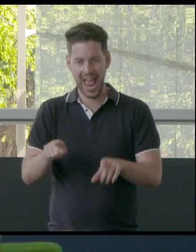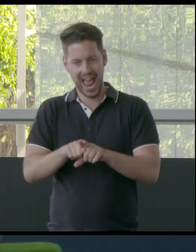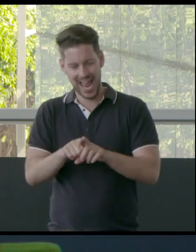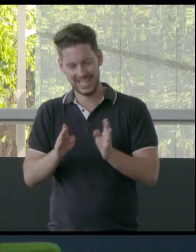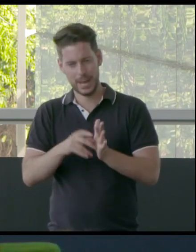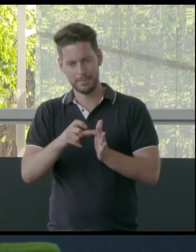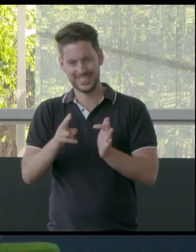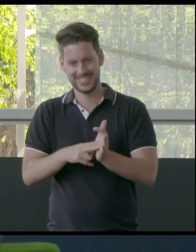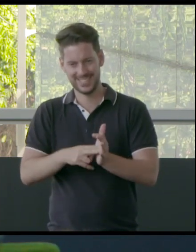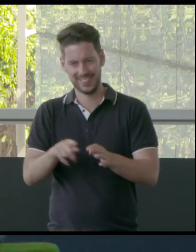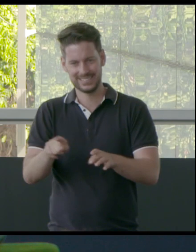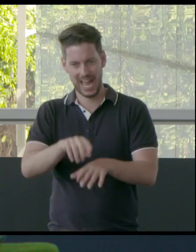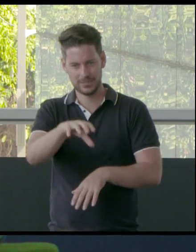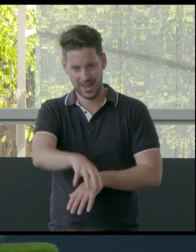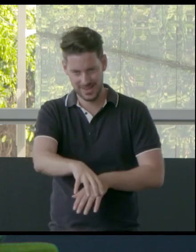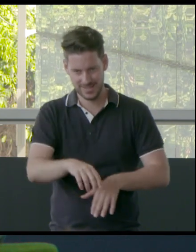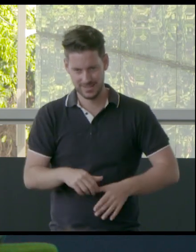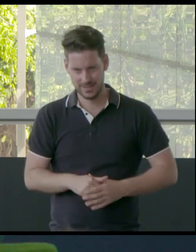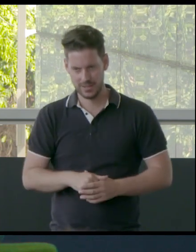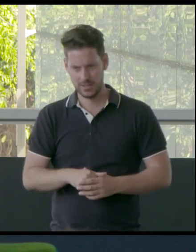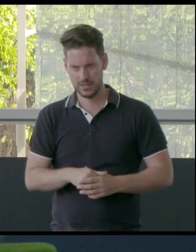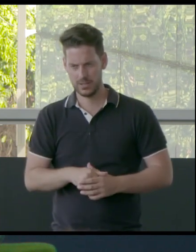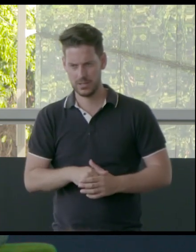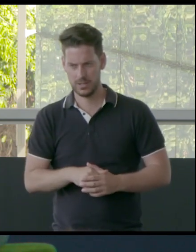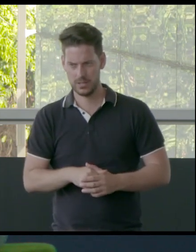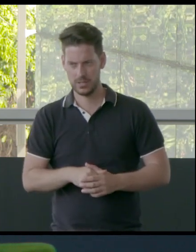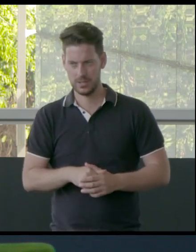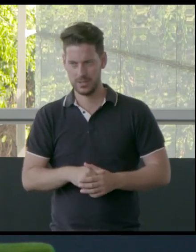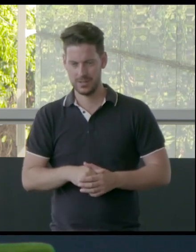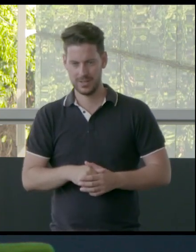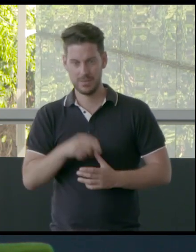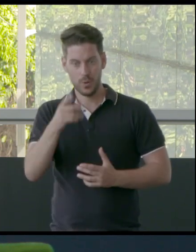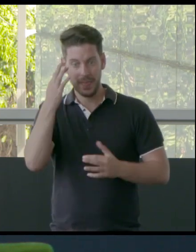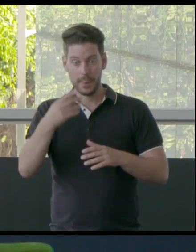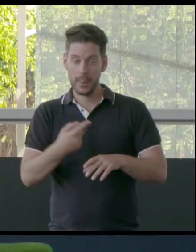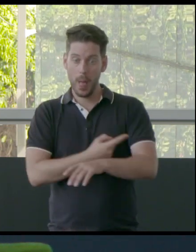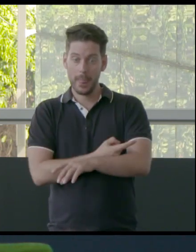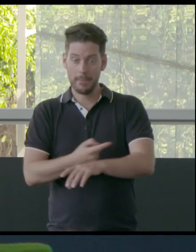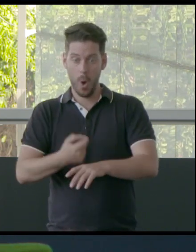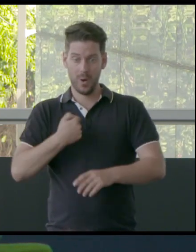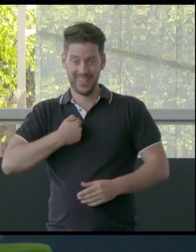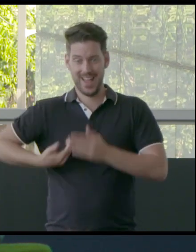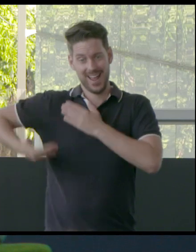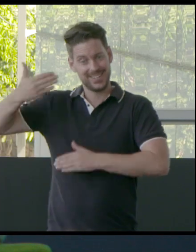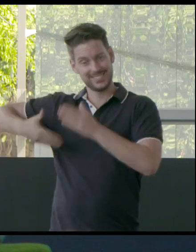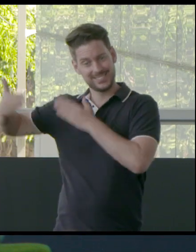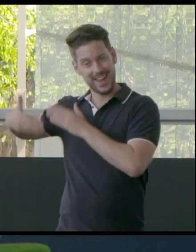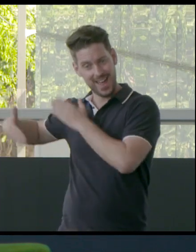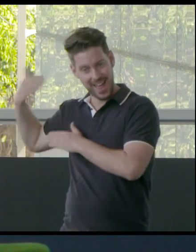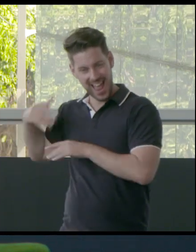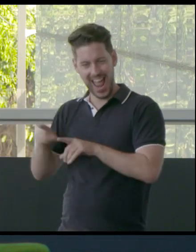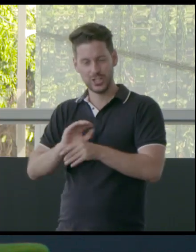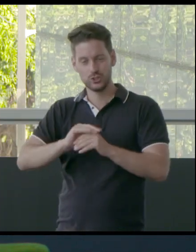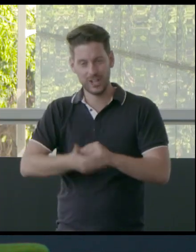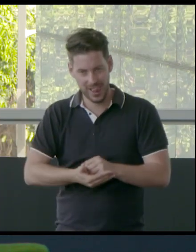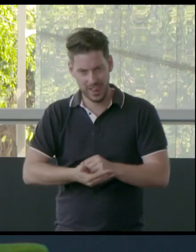same sites. And it's kind of potent to think that the bones of our ancestors, as well as